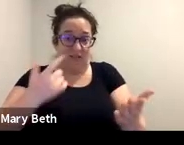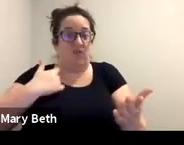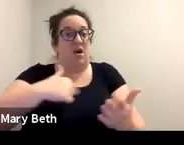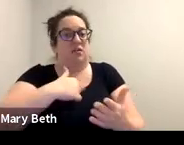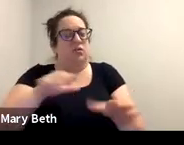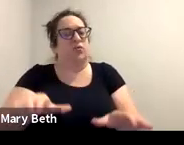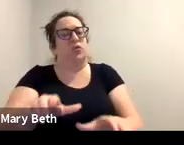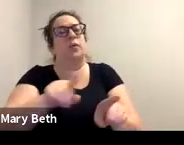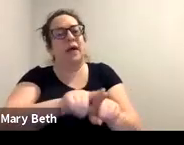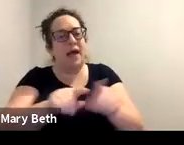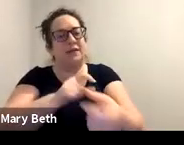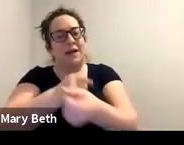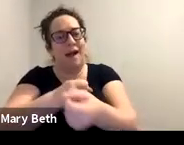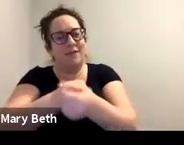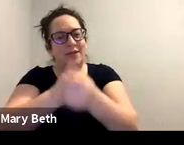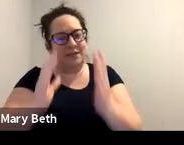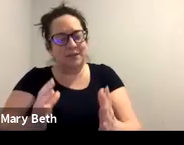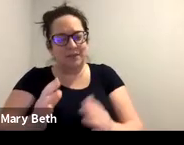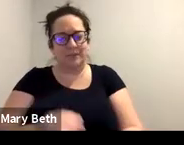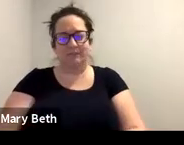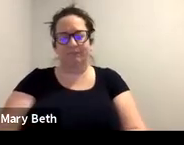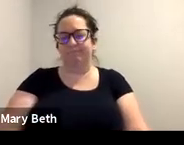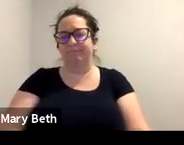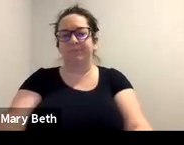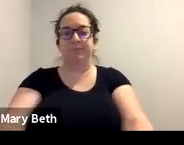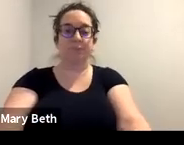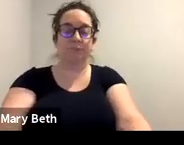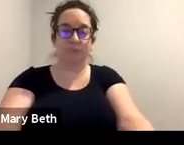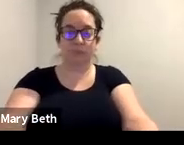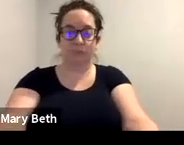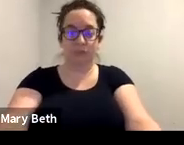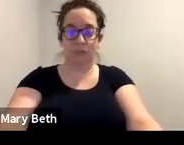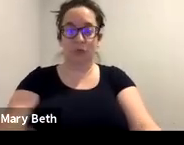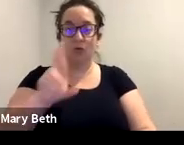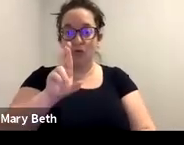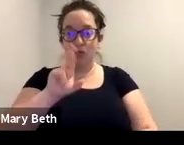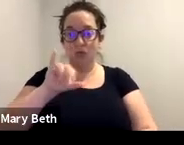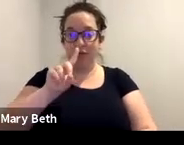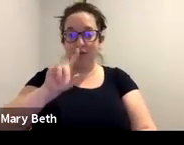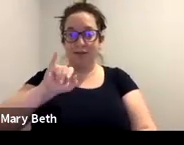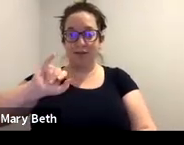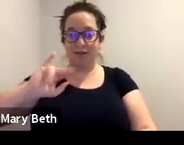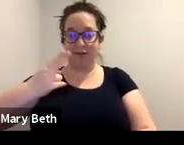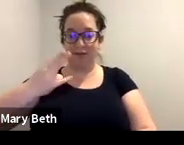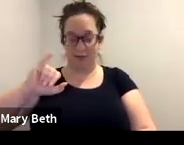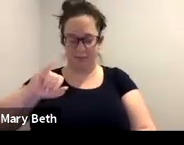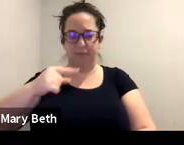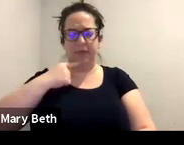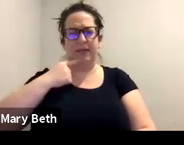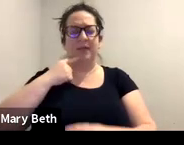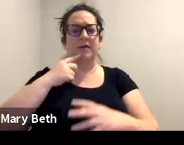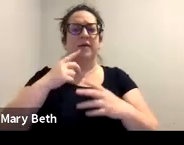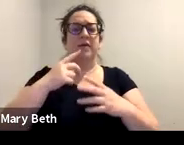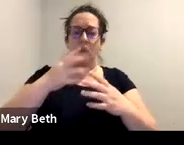Thank you, Michelle. That's so true. I mean, I'm going to talk about immigration and some other areas too, and being able to have an advocate,